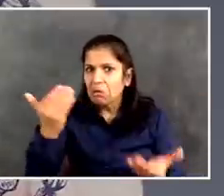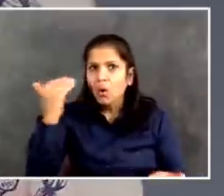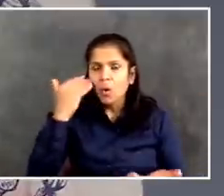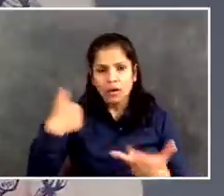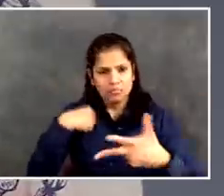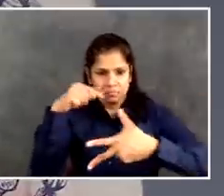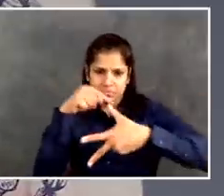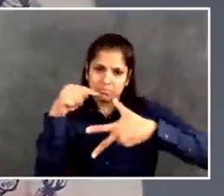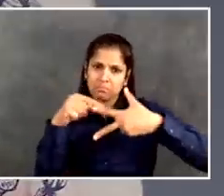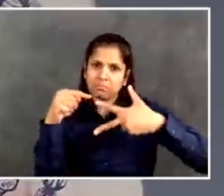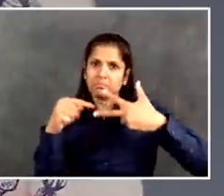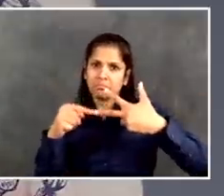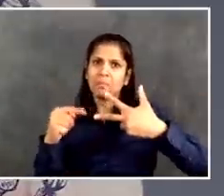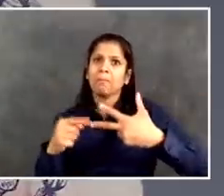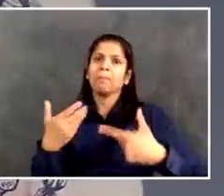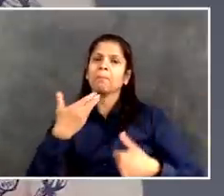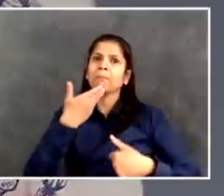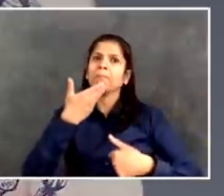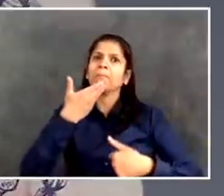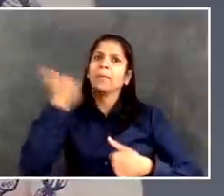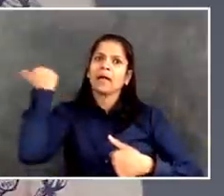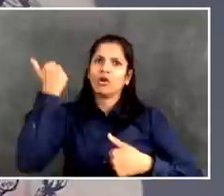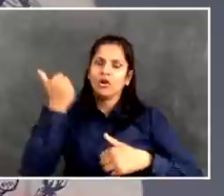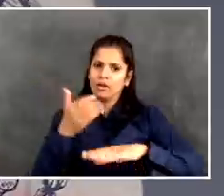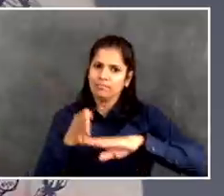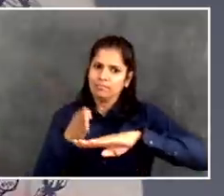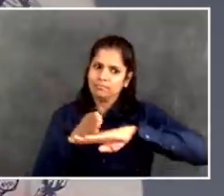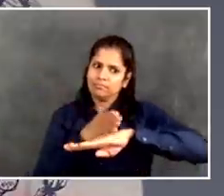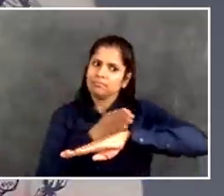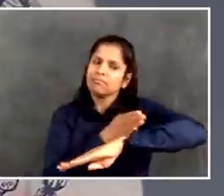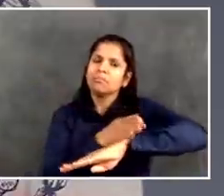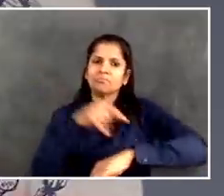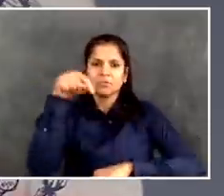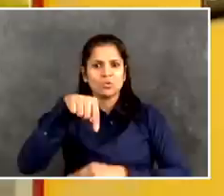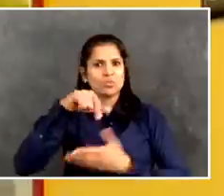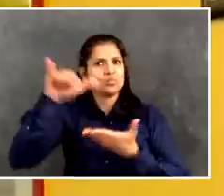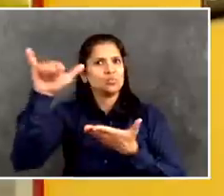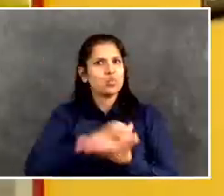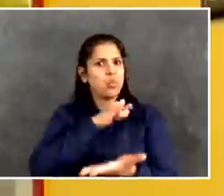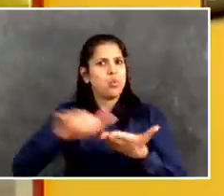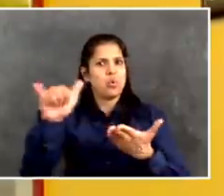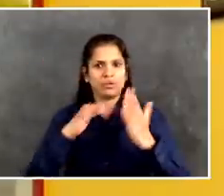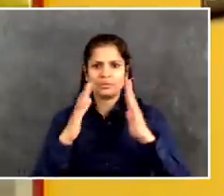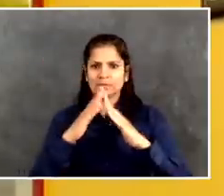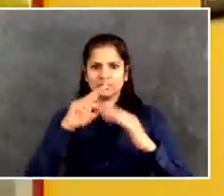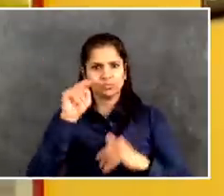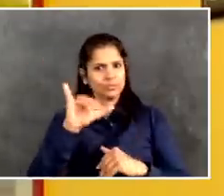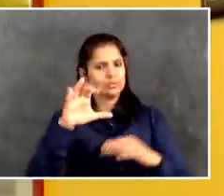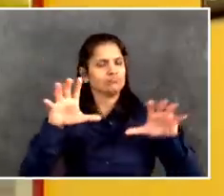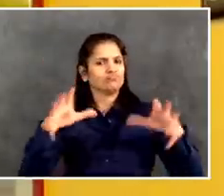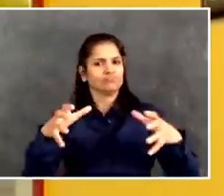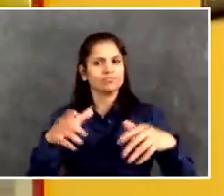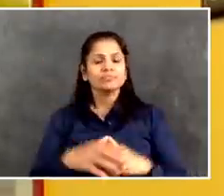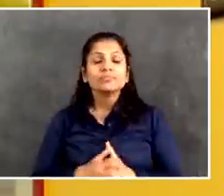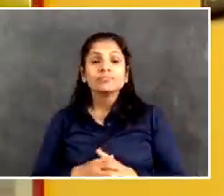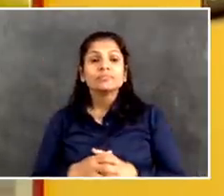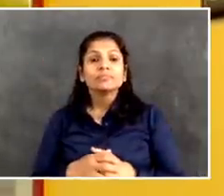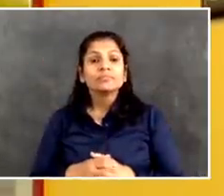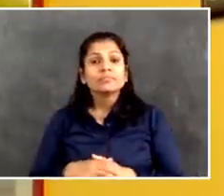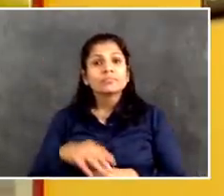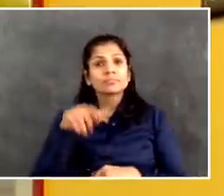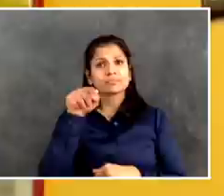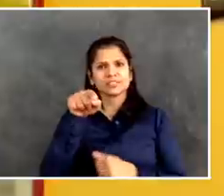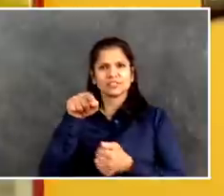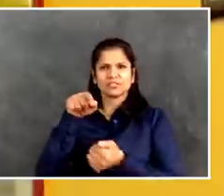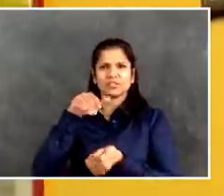This is Dimitri. So the indicator about hospitalizations is actually using not only